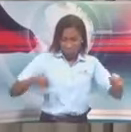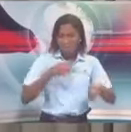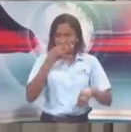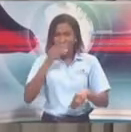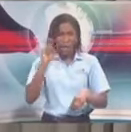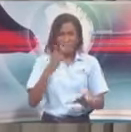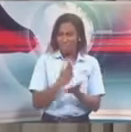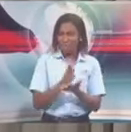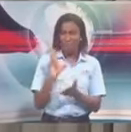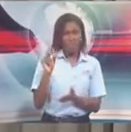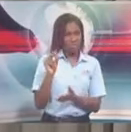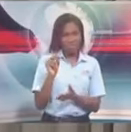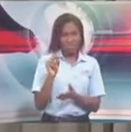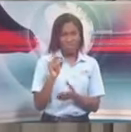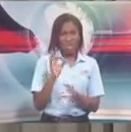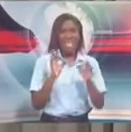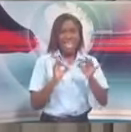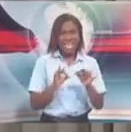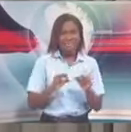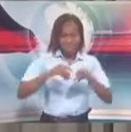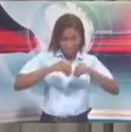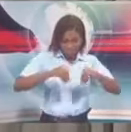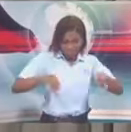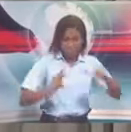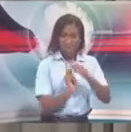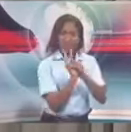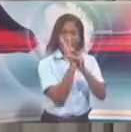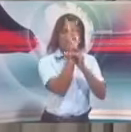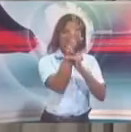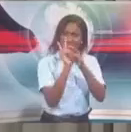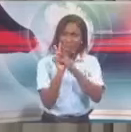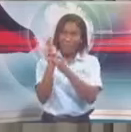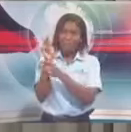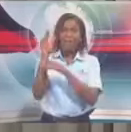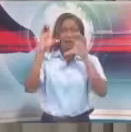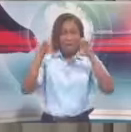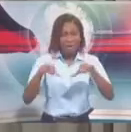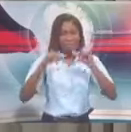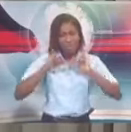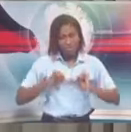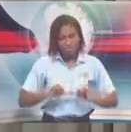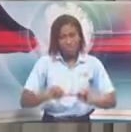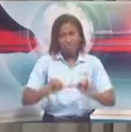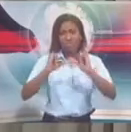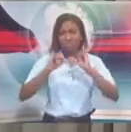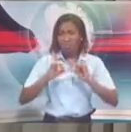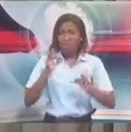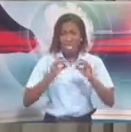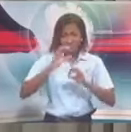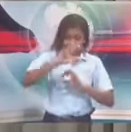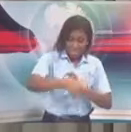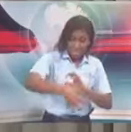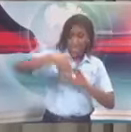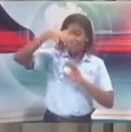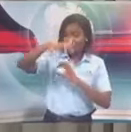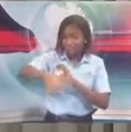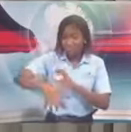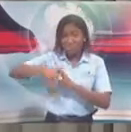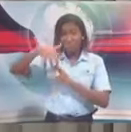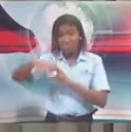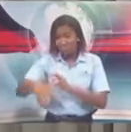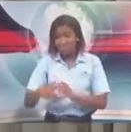from land preparation, construction of the necessary infrastructure for agriculture, the planting, the receding,